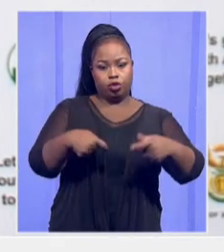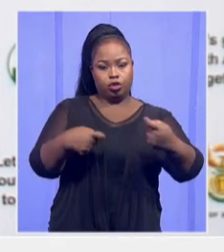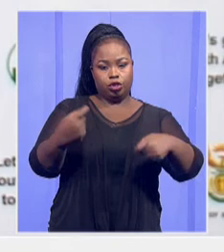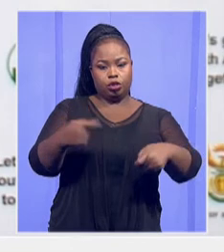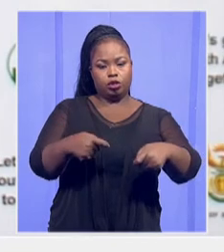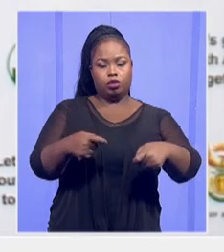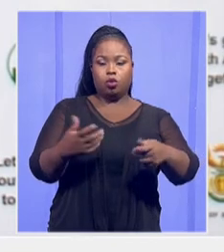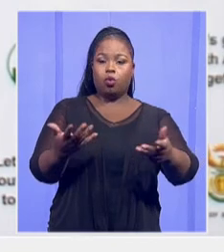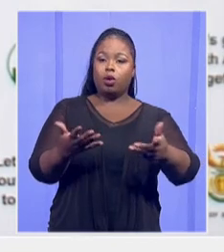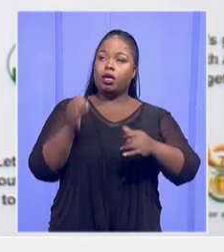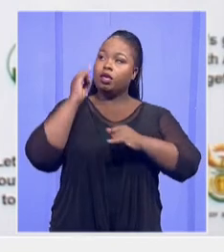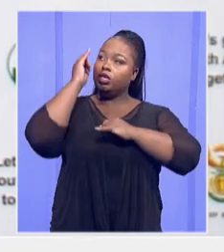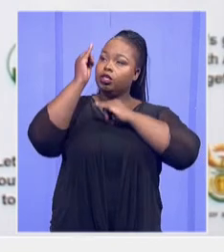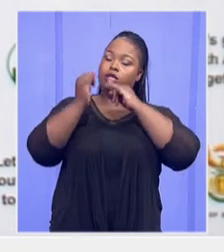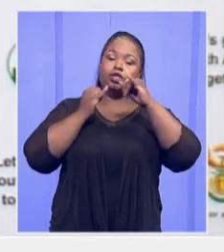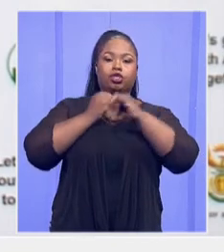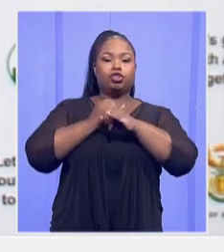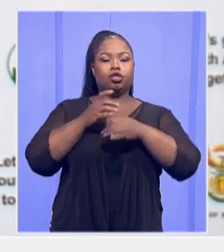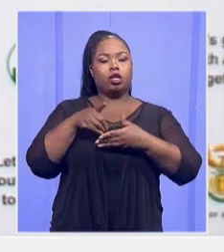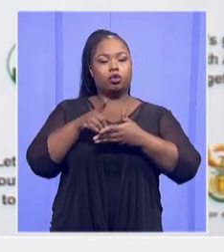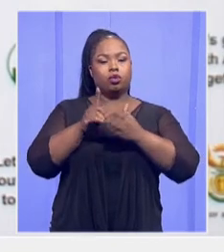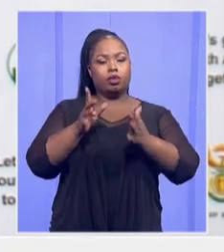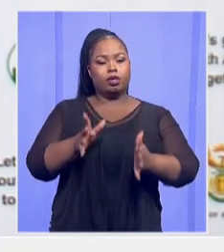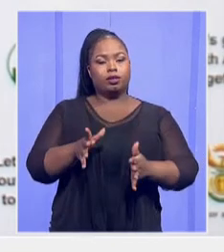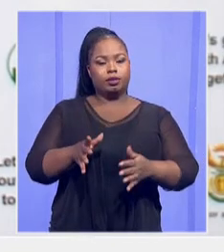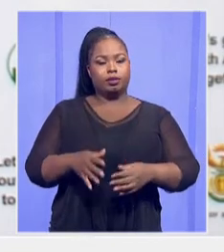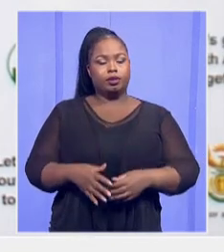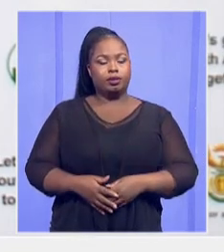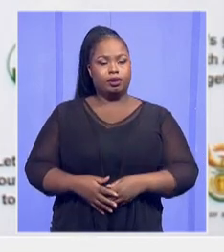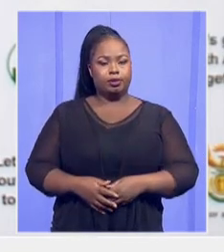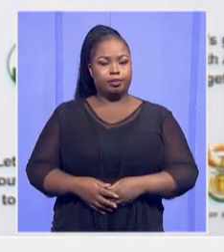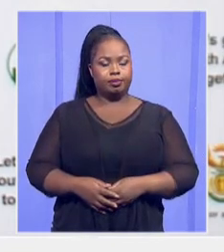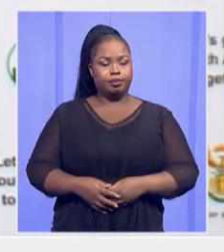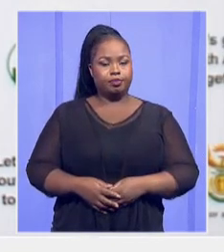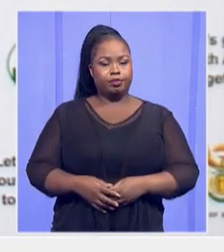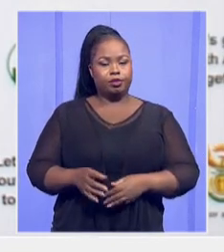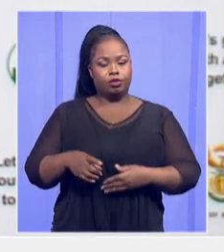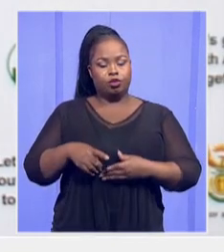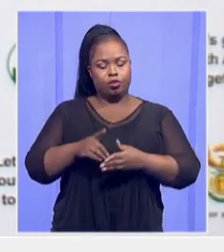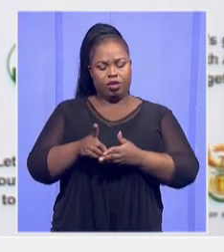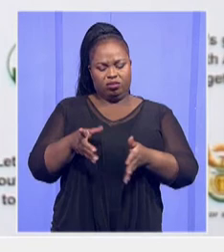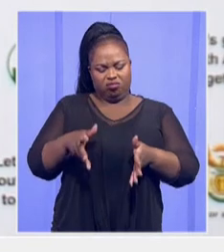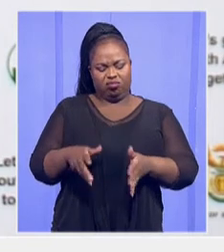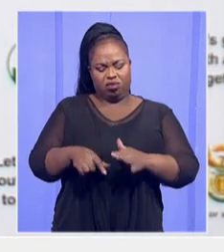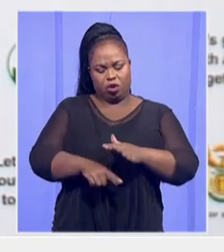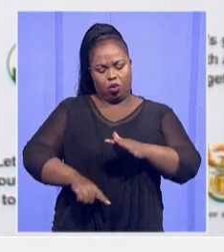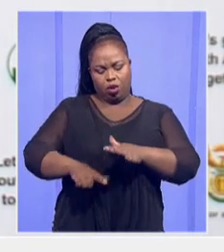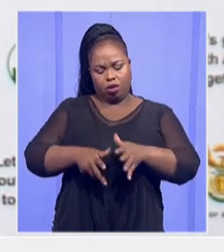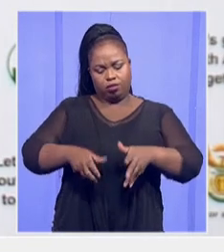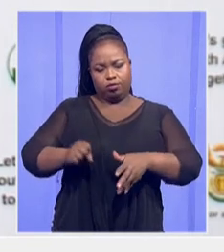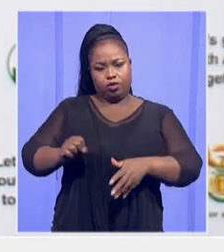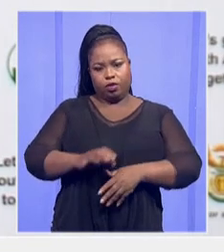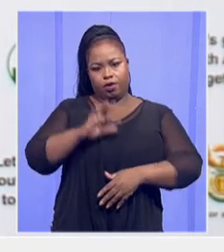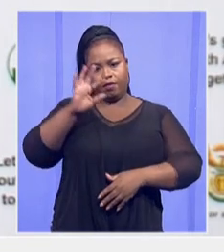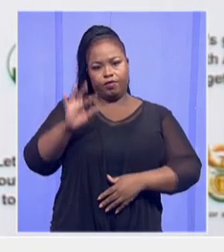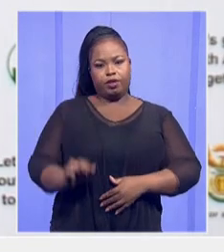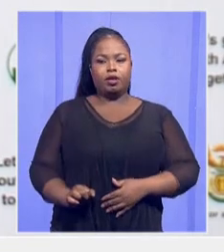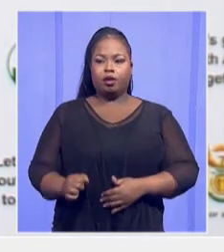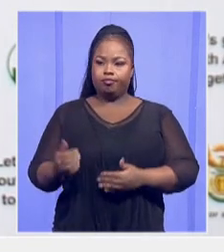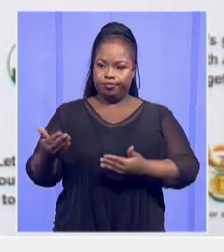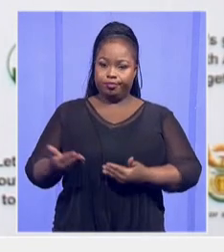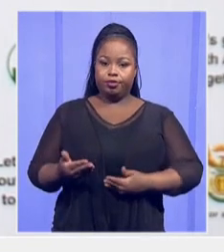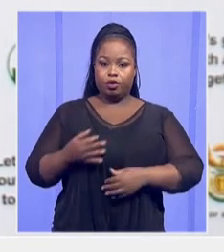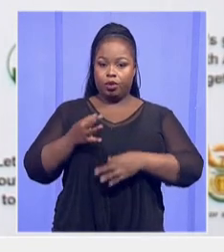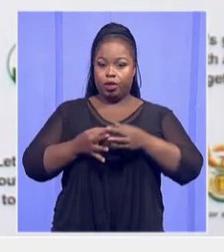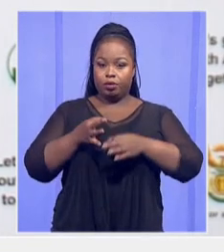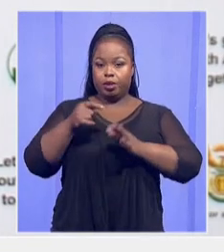international donors and donors domestically in South Africa. I will also touch that,